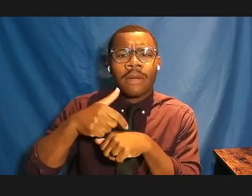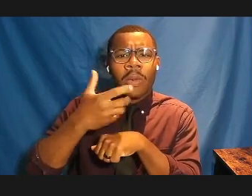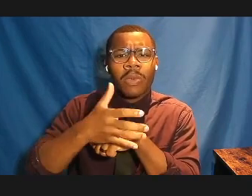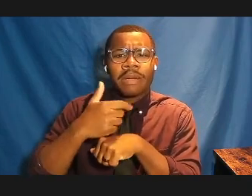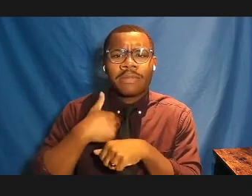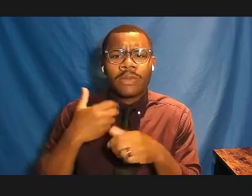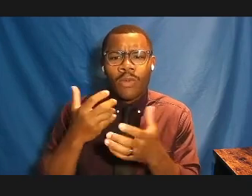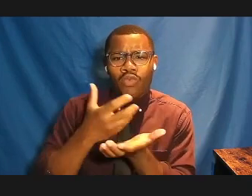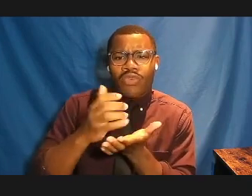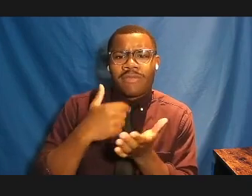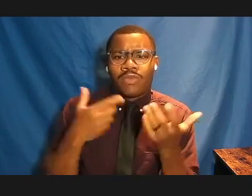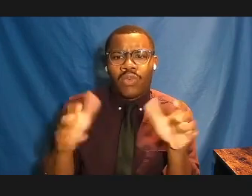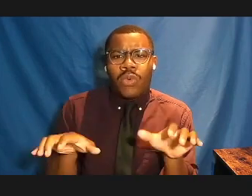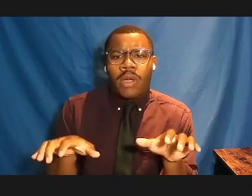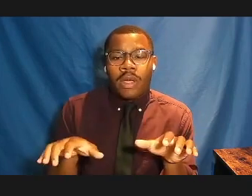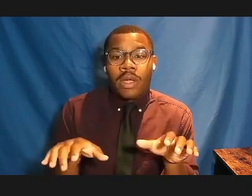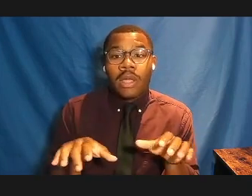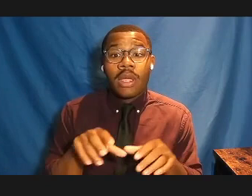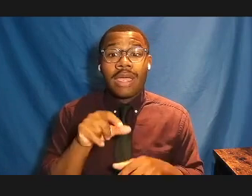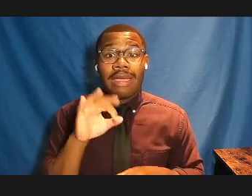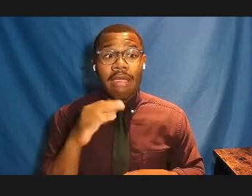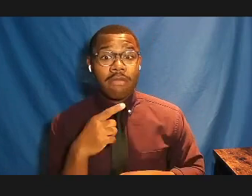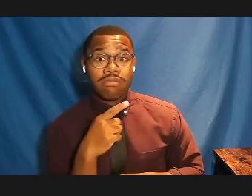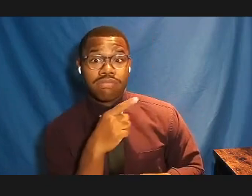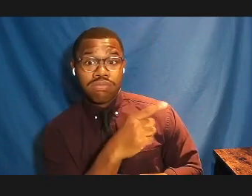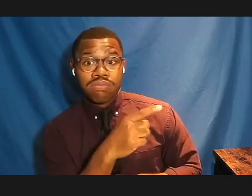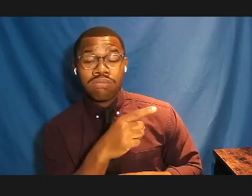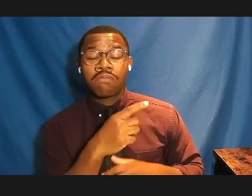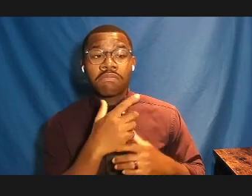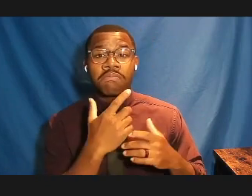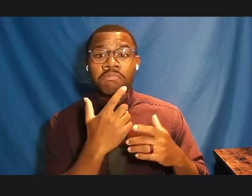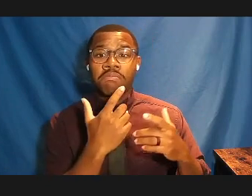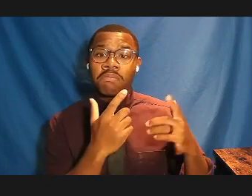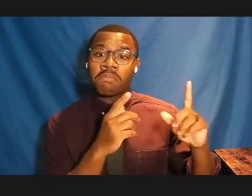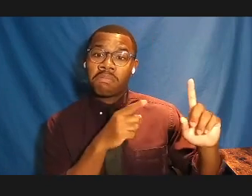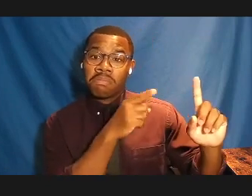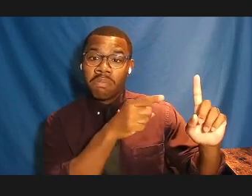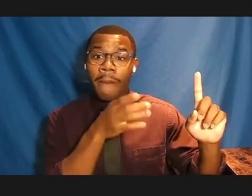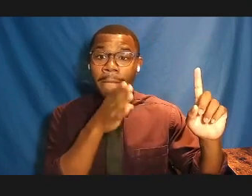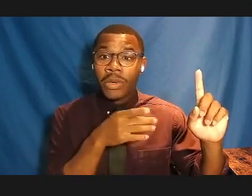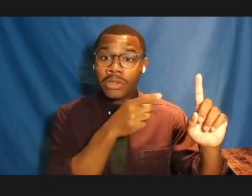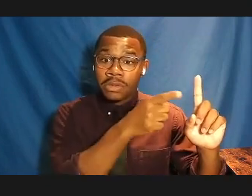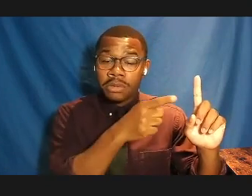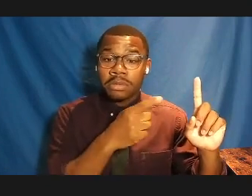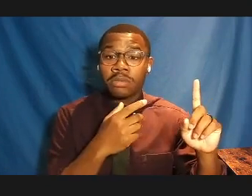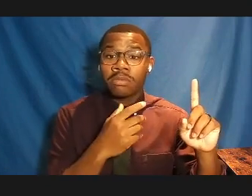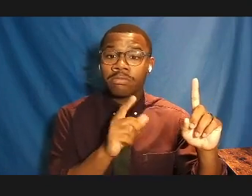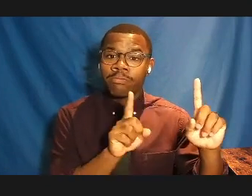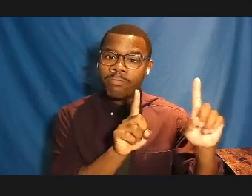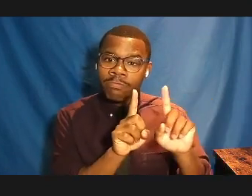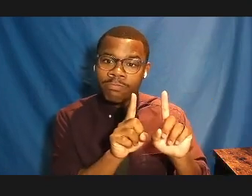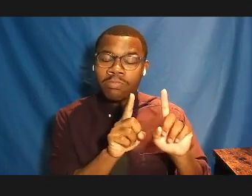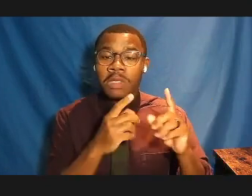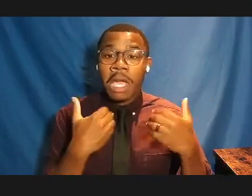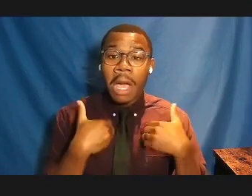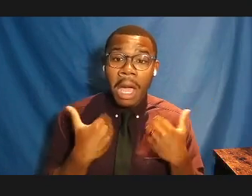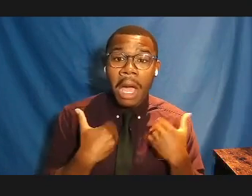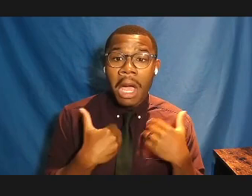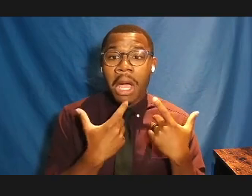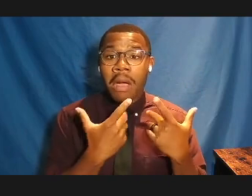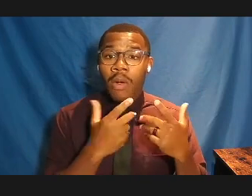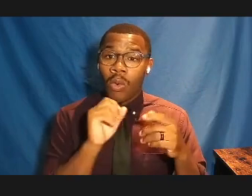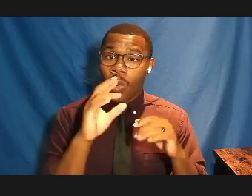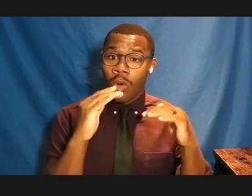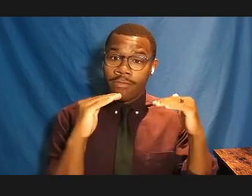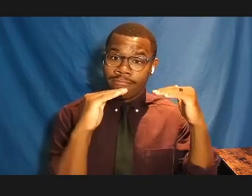near me, younger than me, or my age, they will learn this too. You cannot